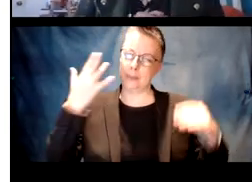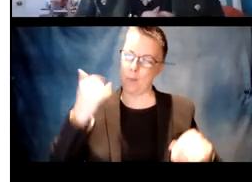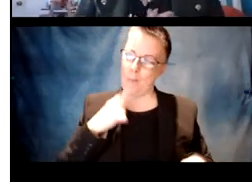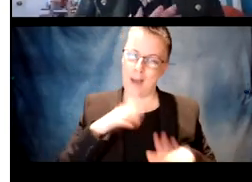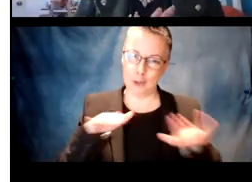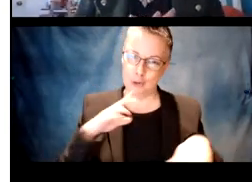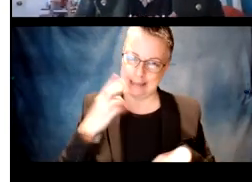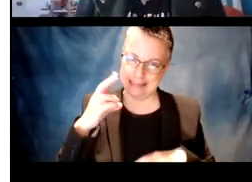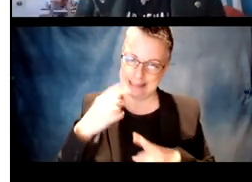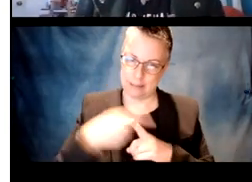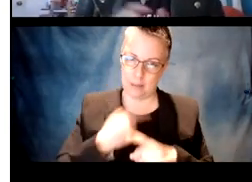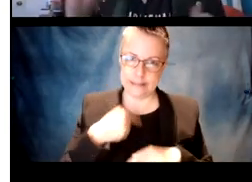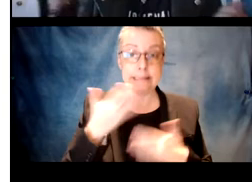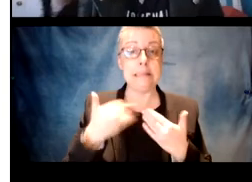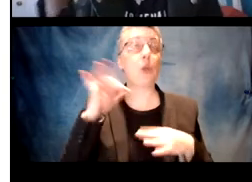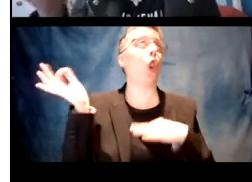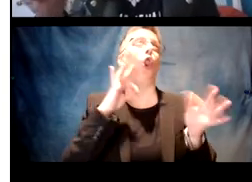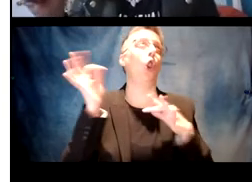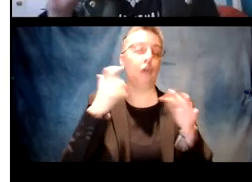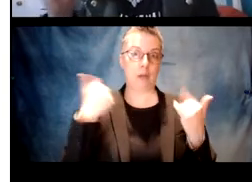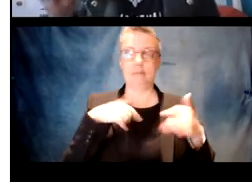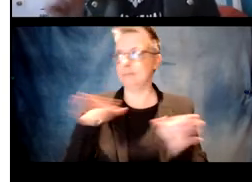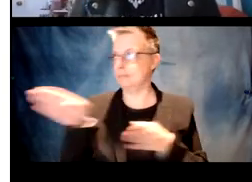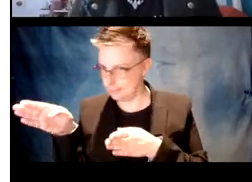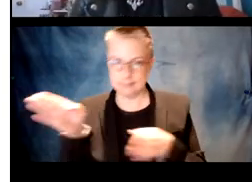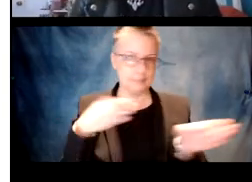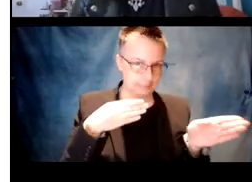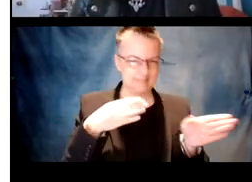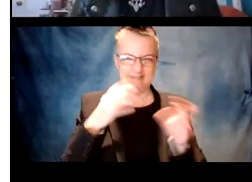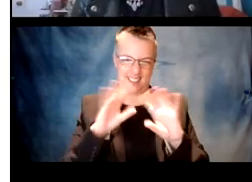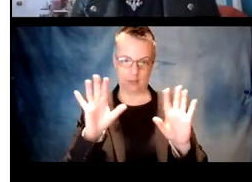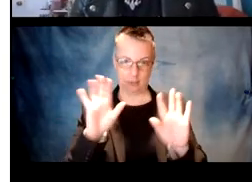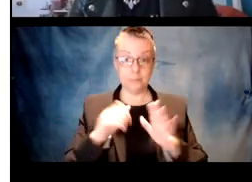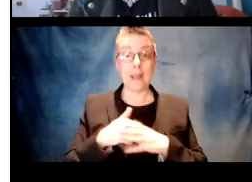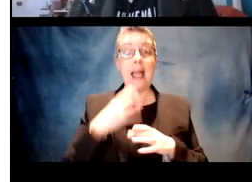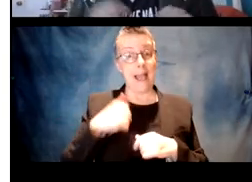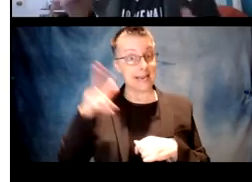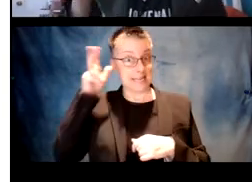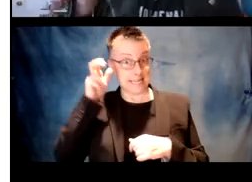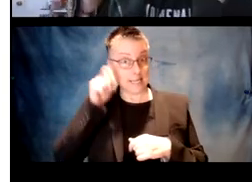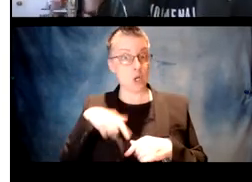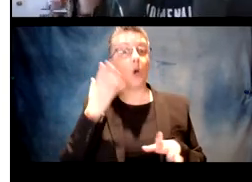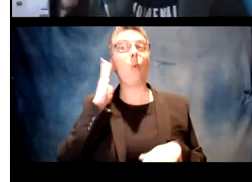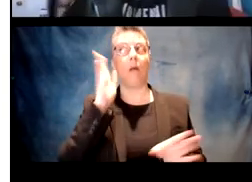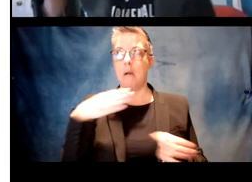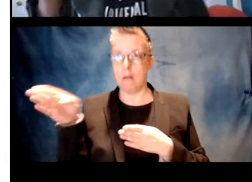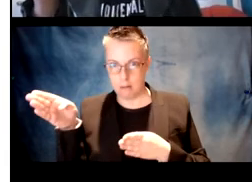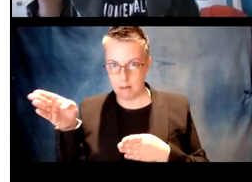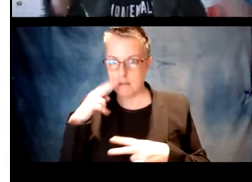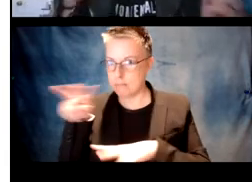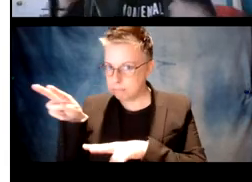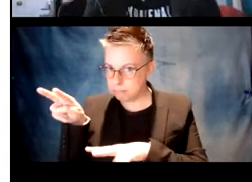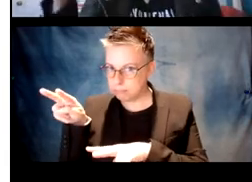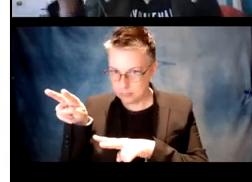will play the stimuli. And there, there are also lights because it's hard to keep an attention of a 16 month old. But they will attend